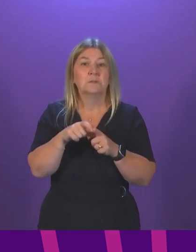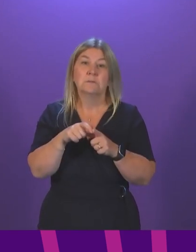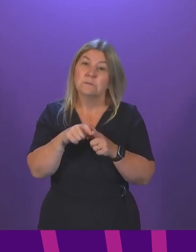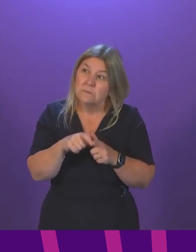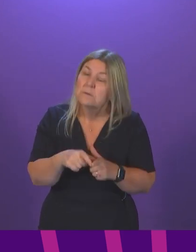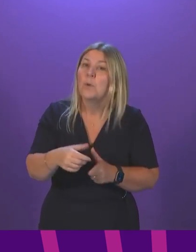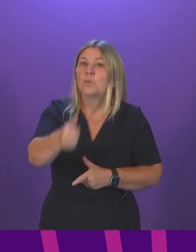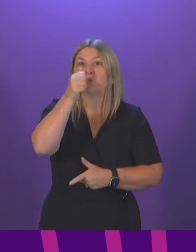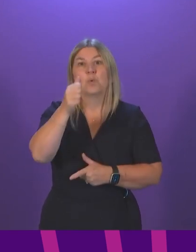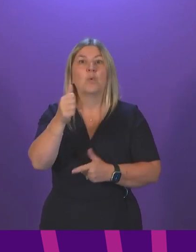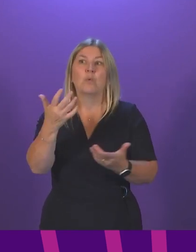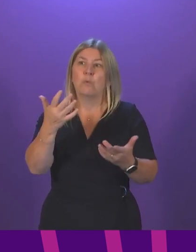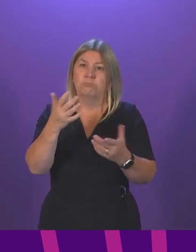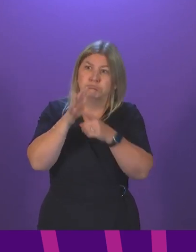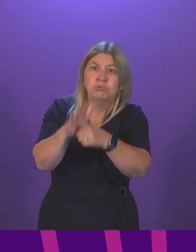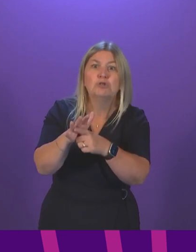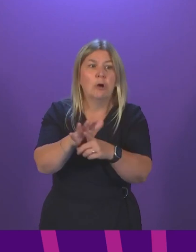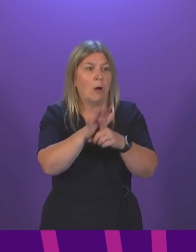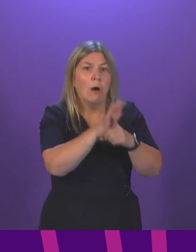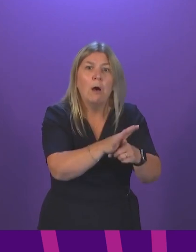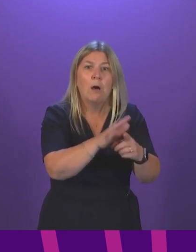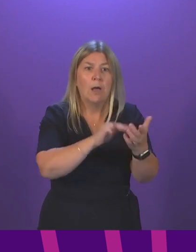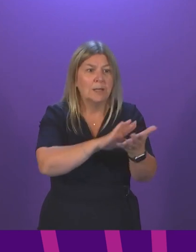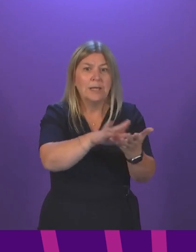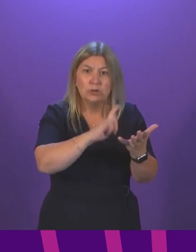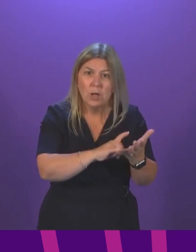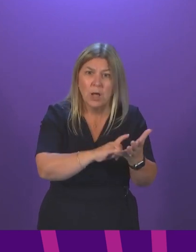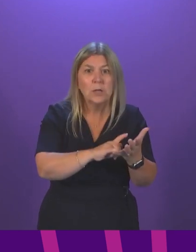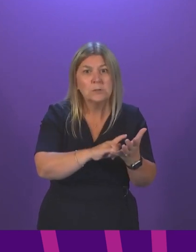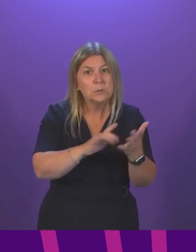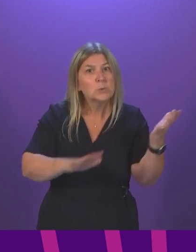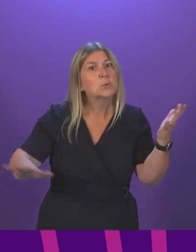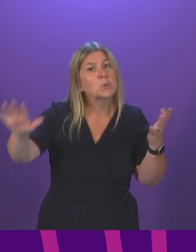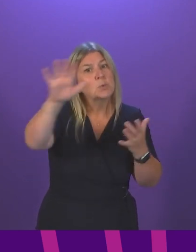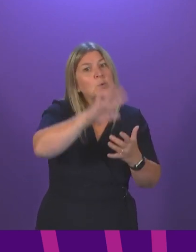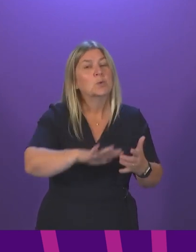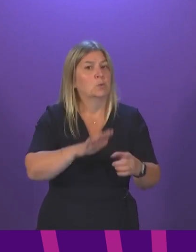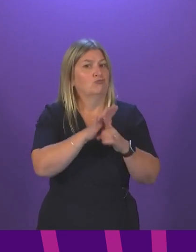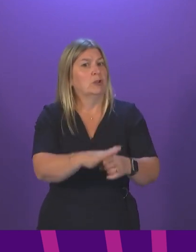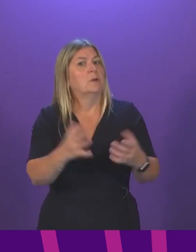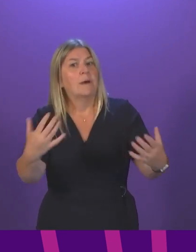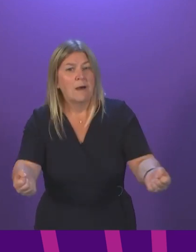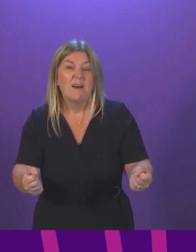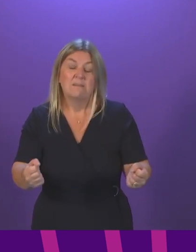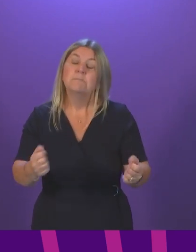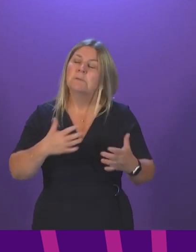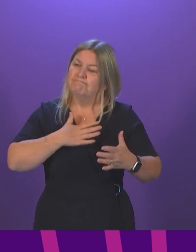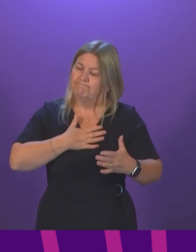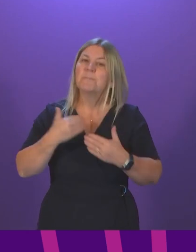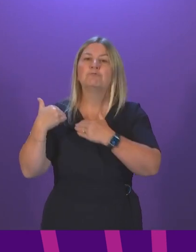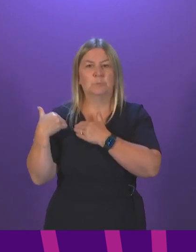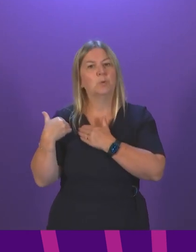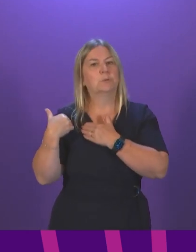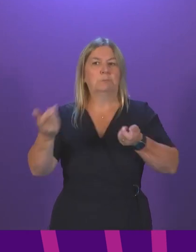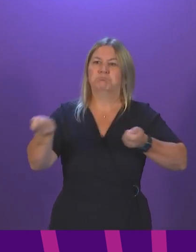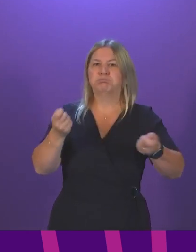the overall degree of pressure that our health services are under. It is my responsibility to deal with these challenges in Scotland,